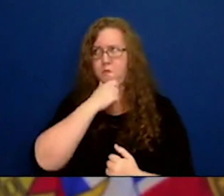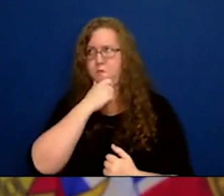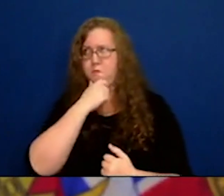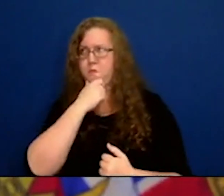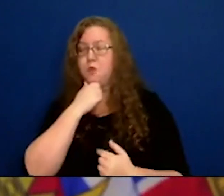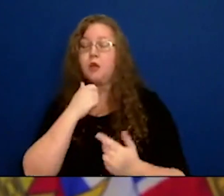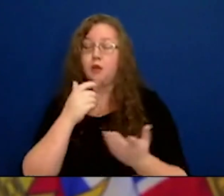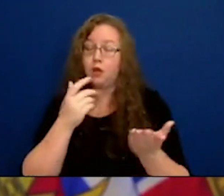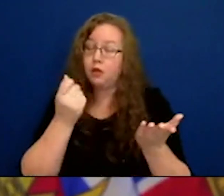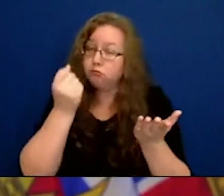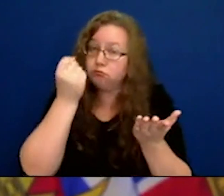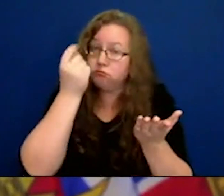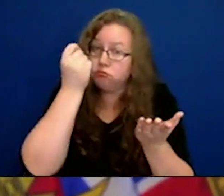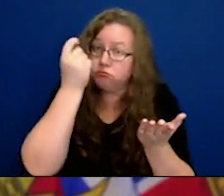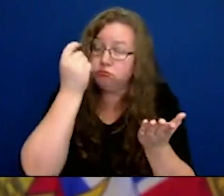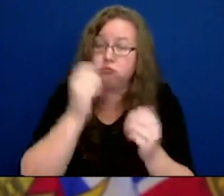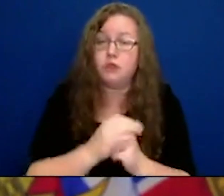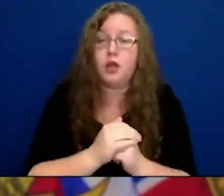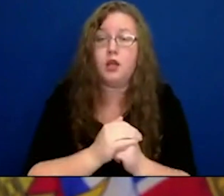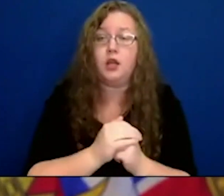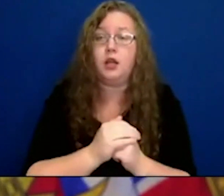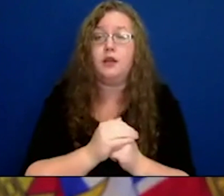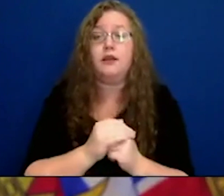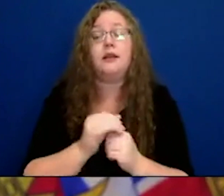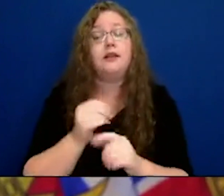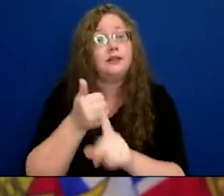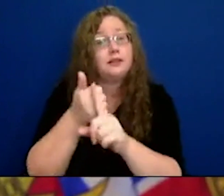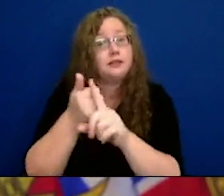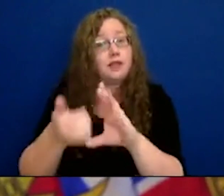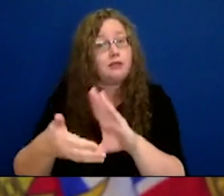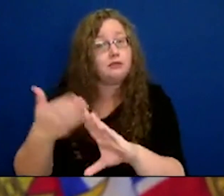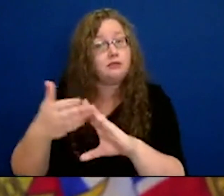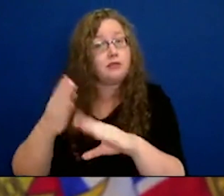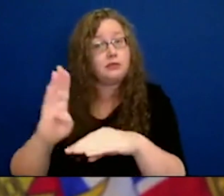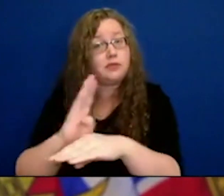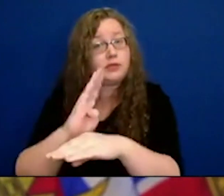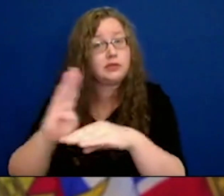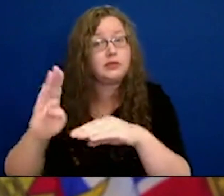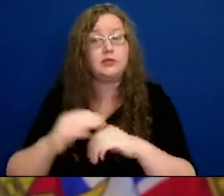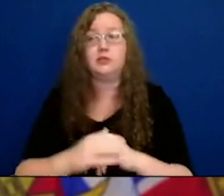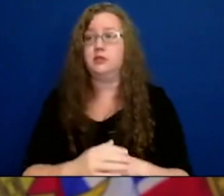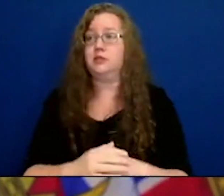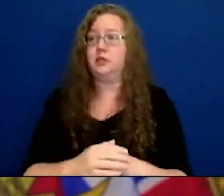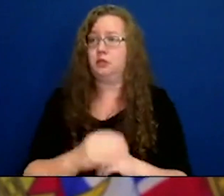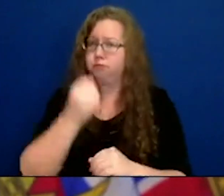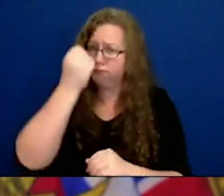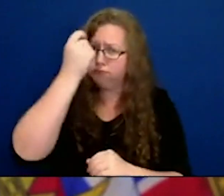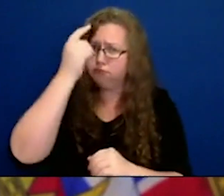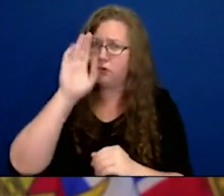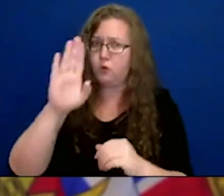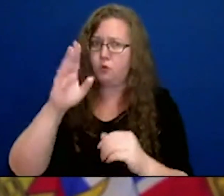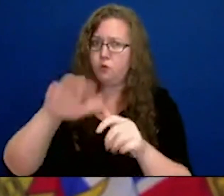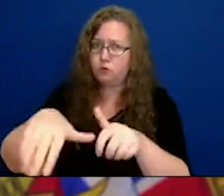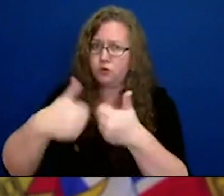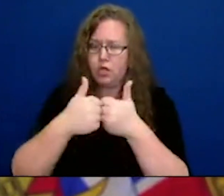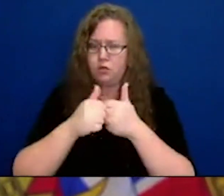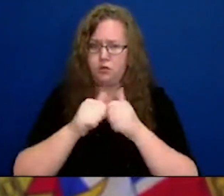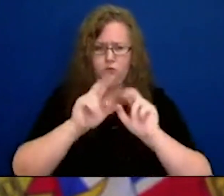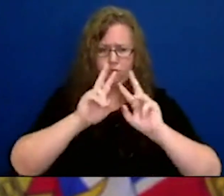to have, especially if you're a business owner who runs a spin studio. You you need to really make